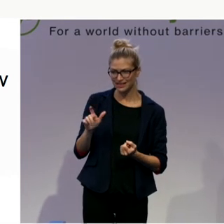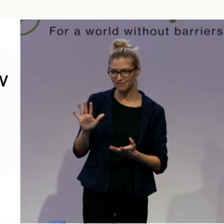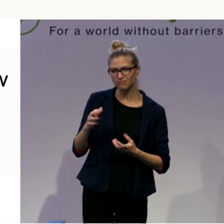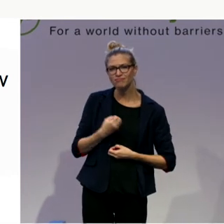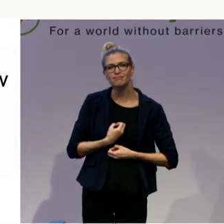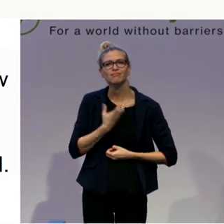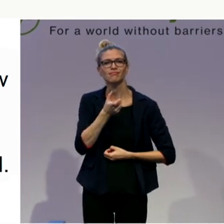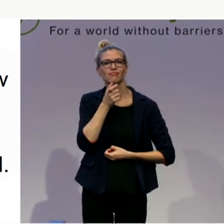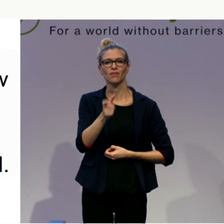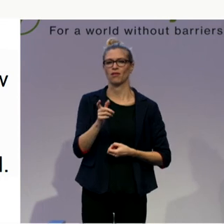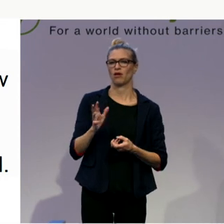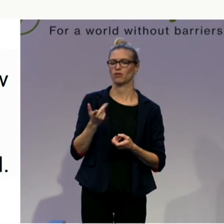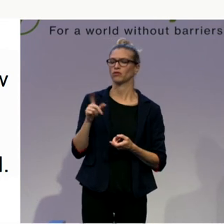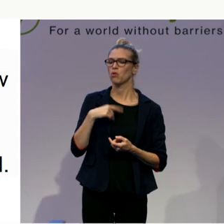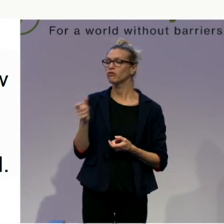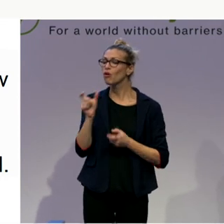behind.